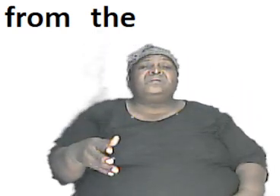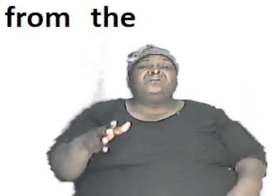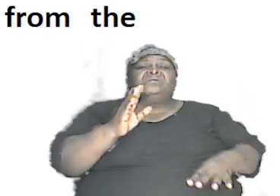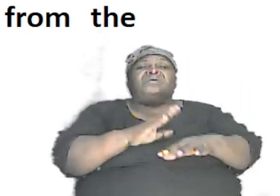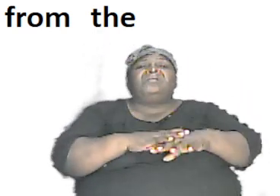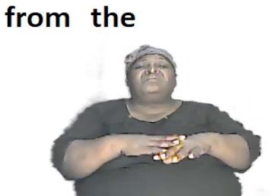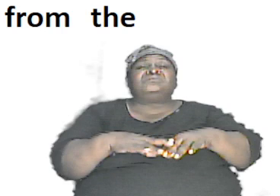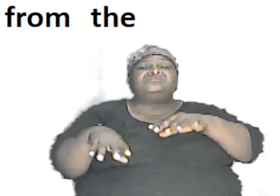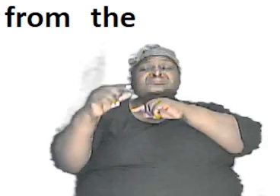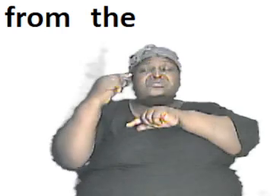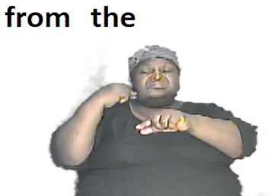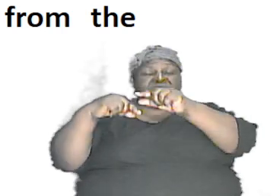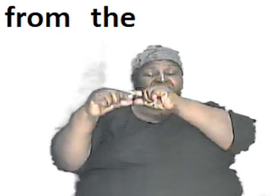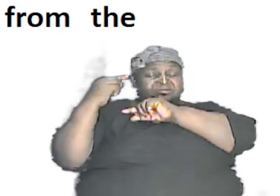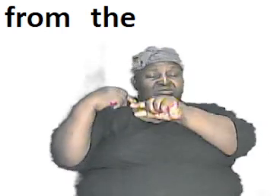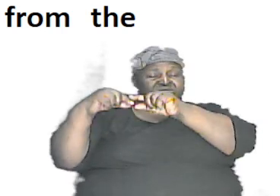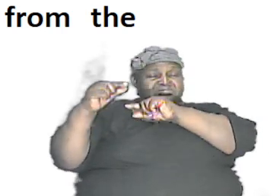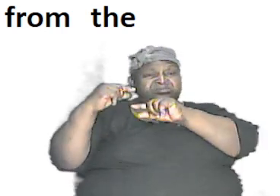genetic